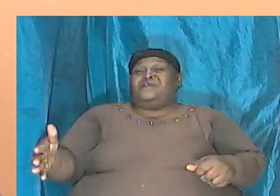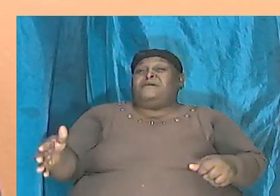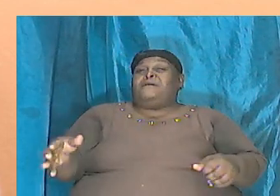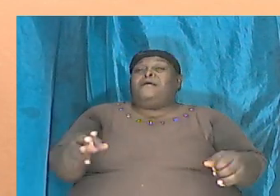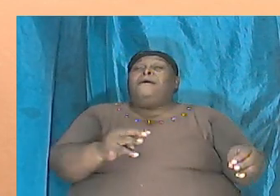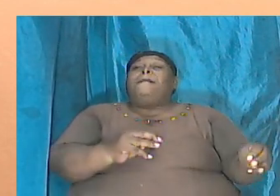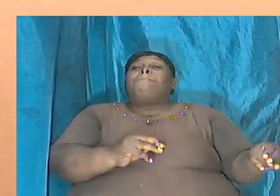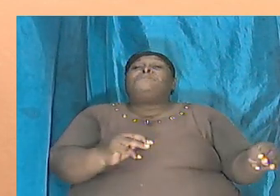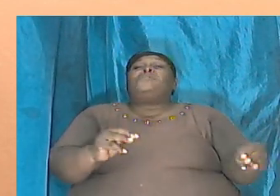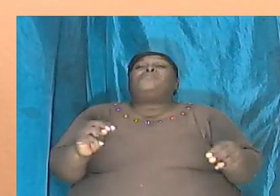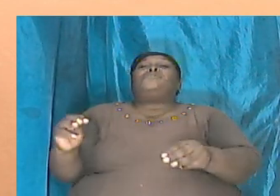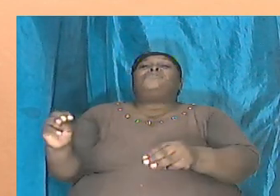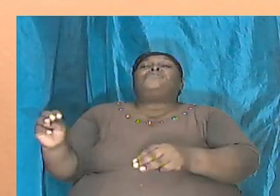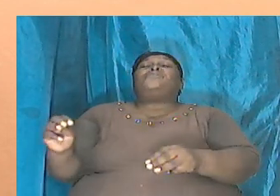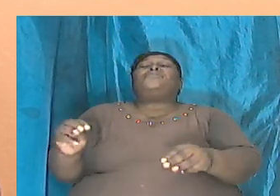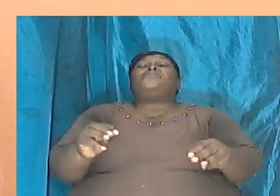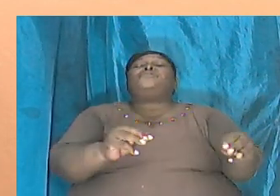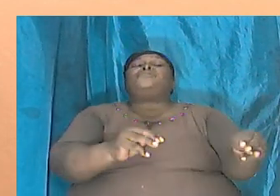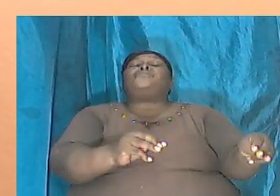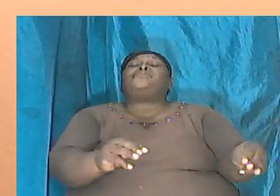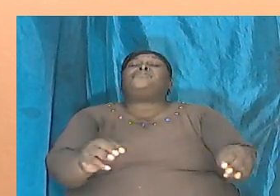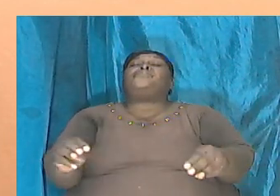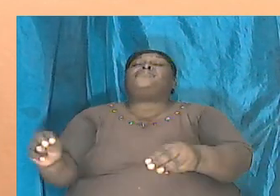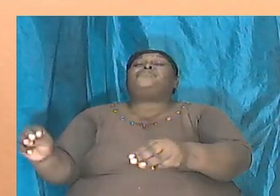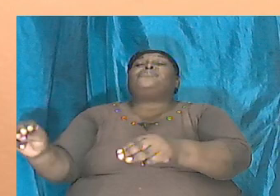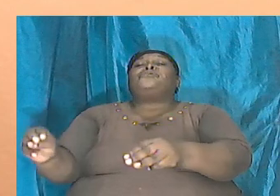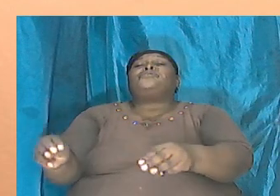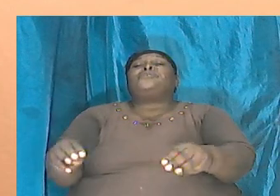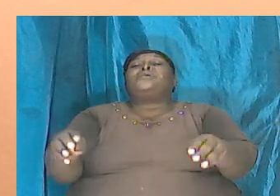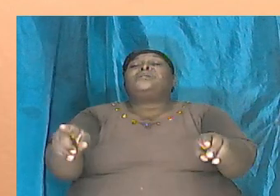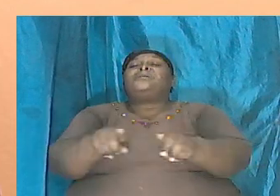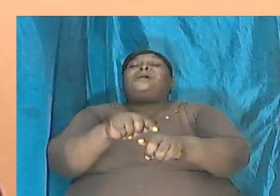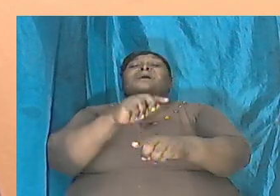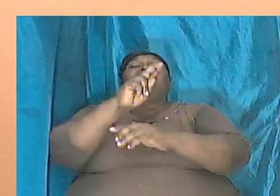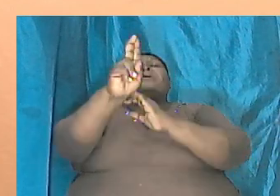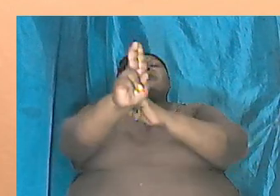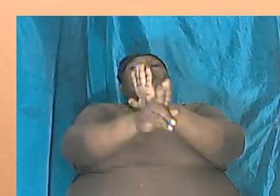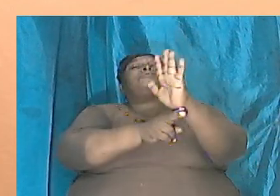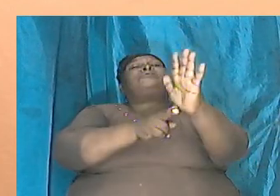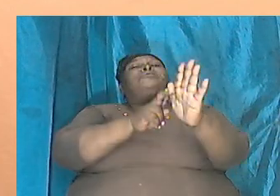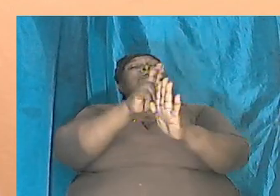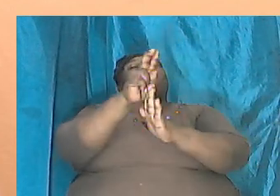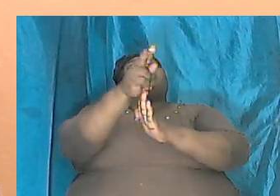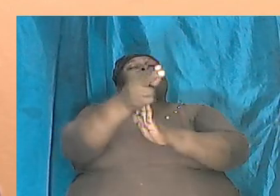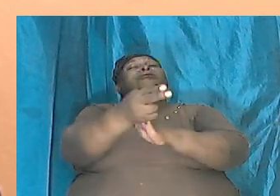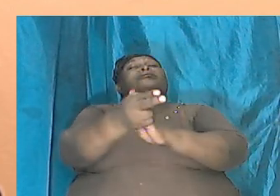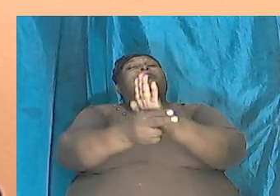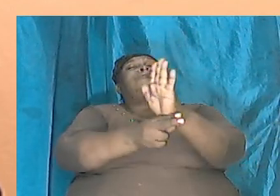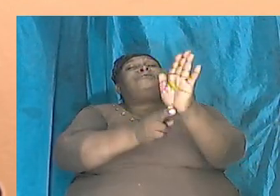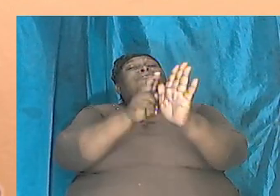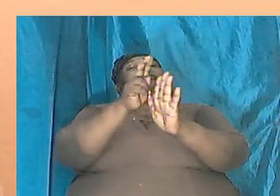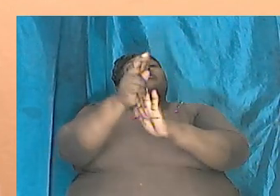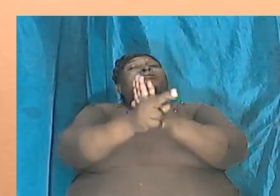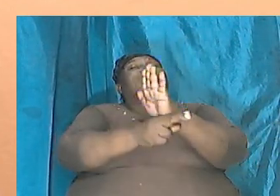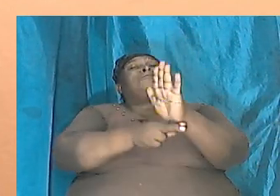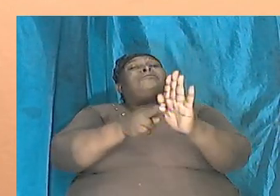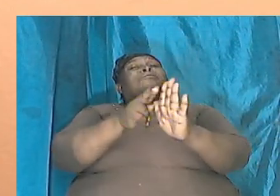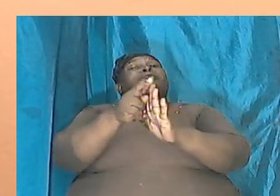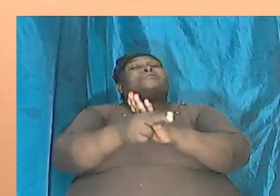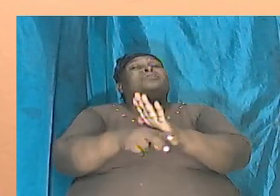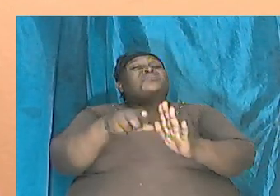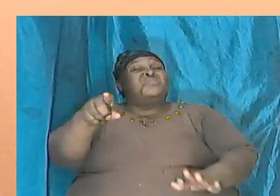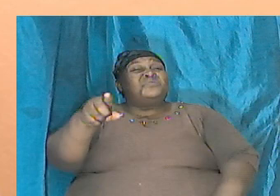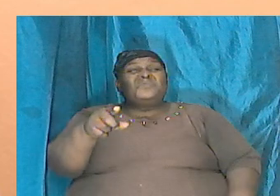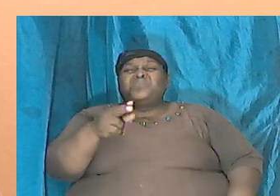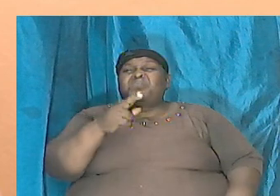moves literally like clockwork? Do you honestly believe, saints of God, that